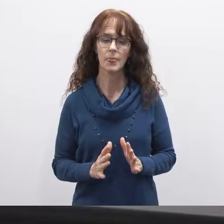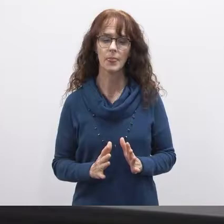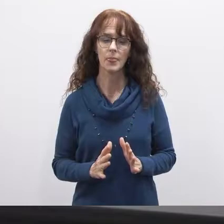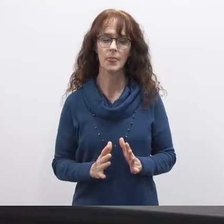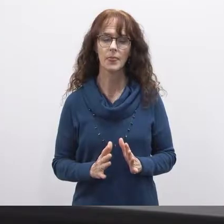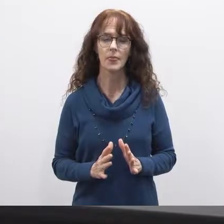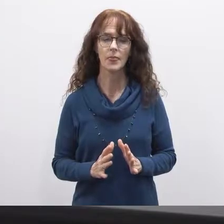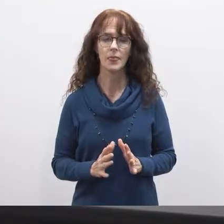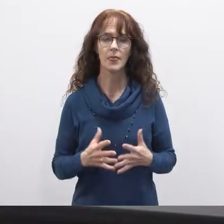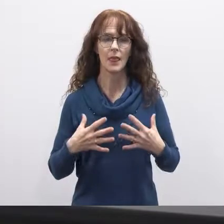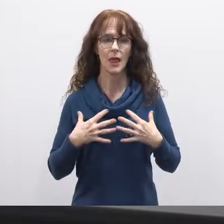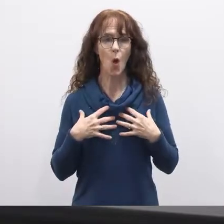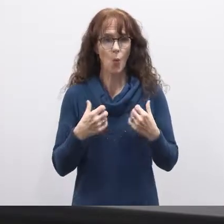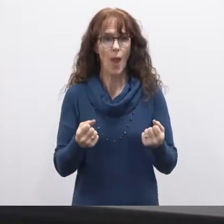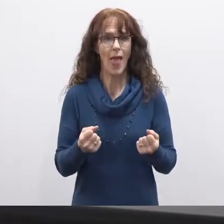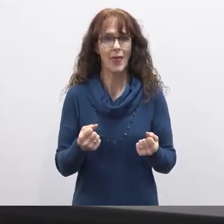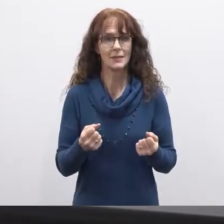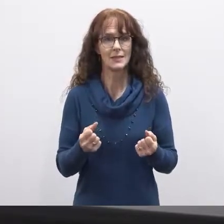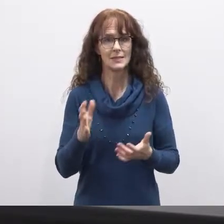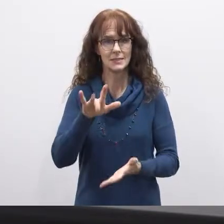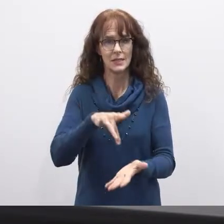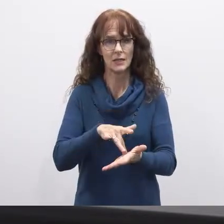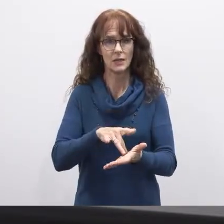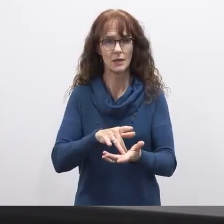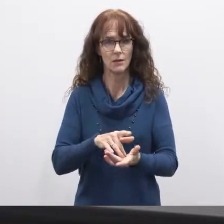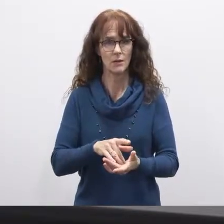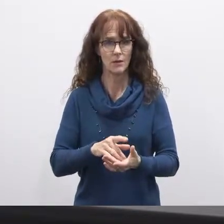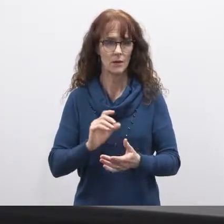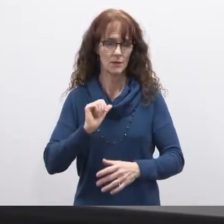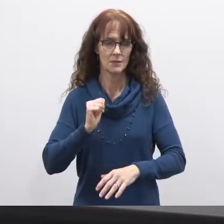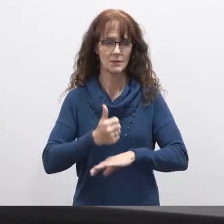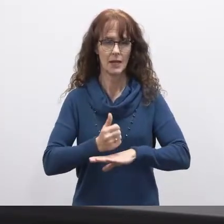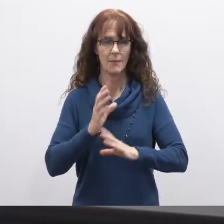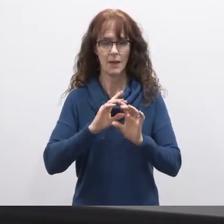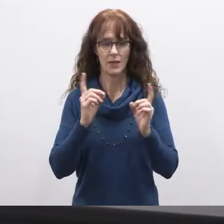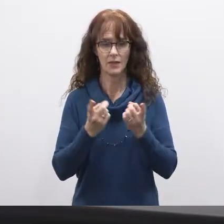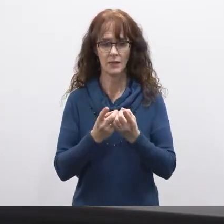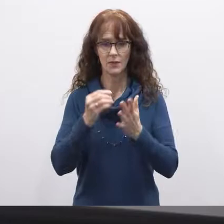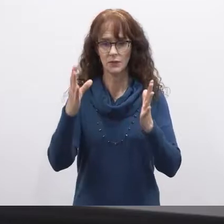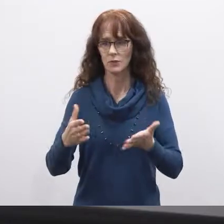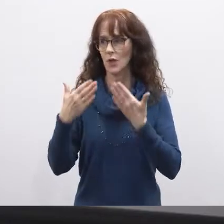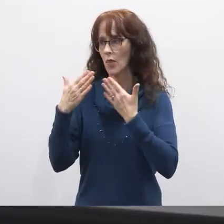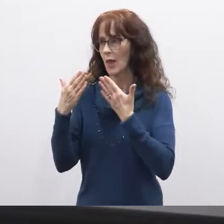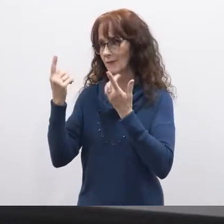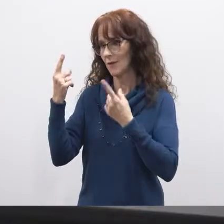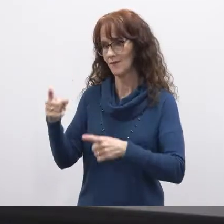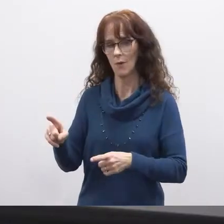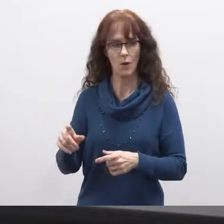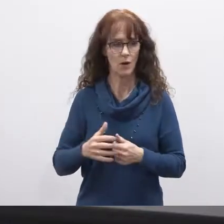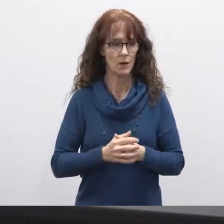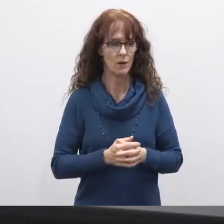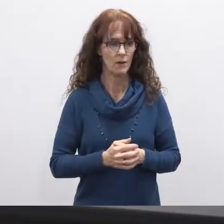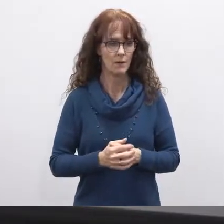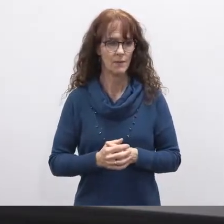and a wellness center funded by the district which all the students are very thankful for um